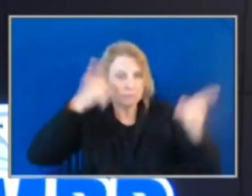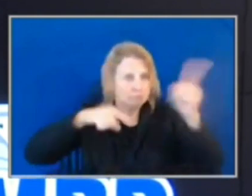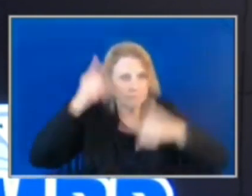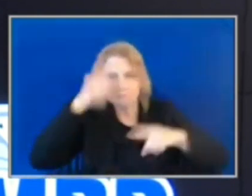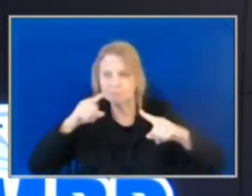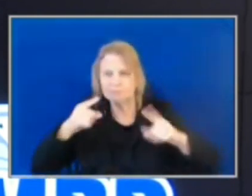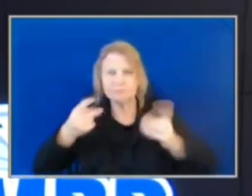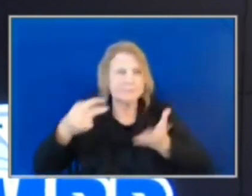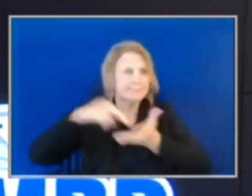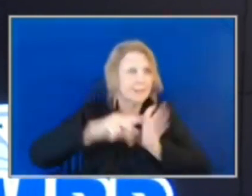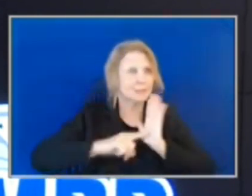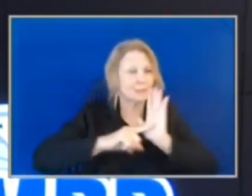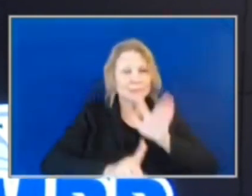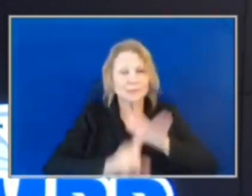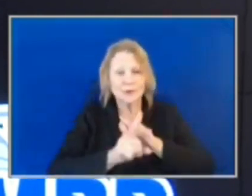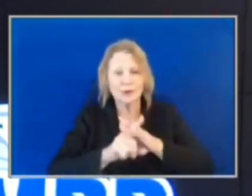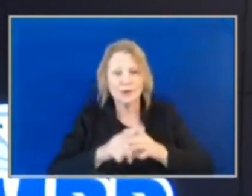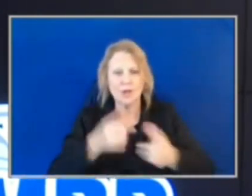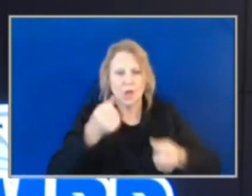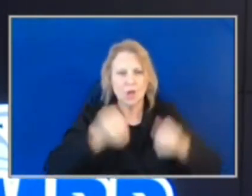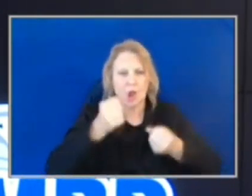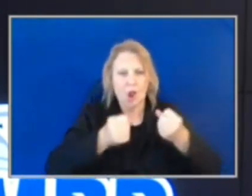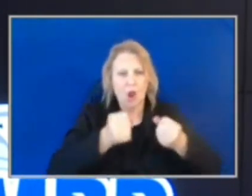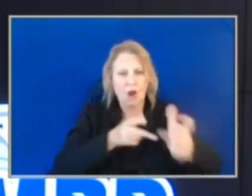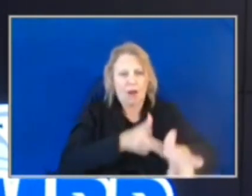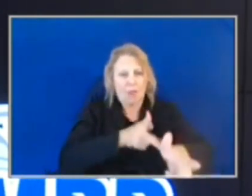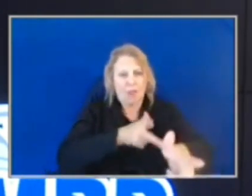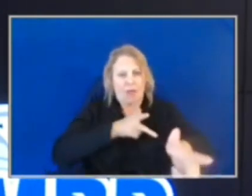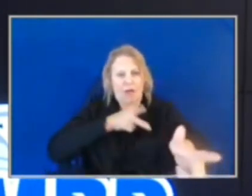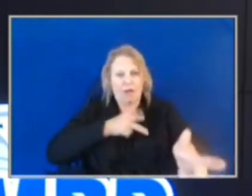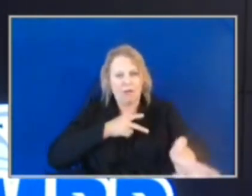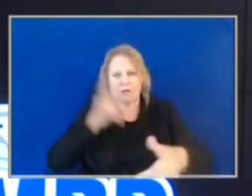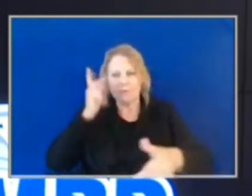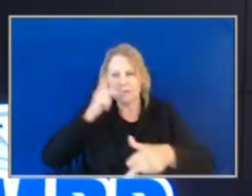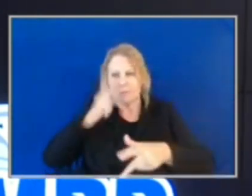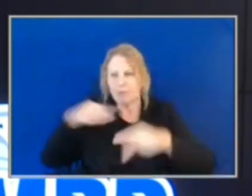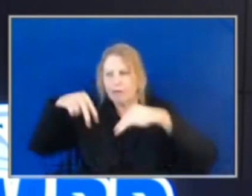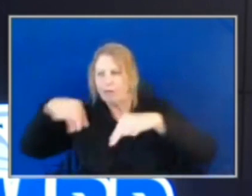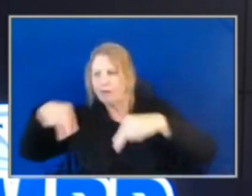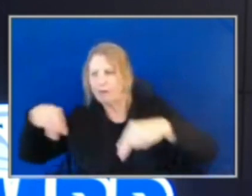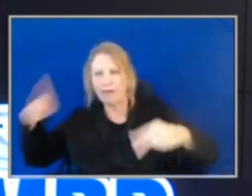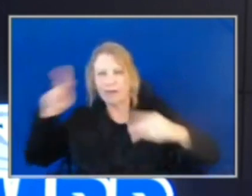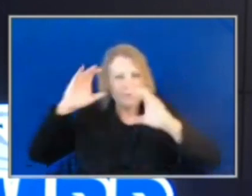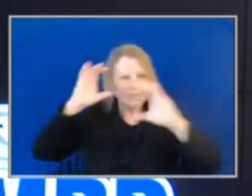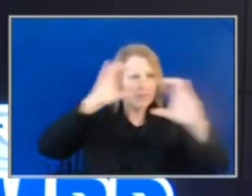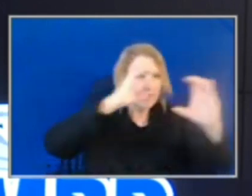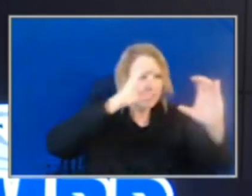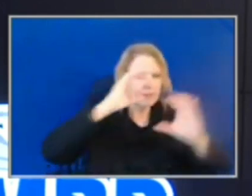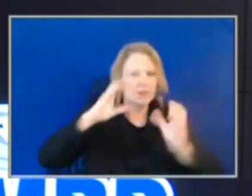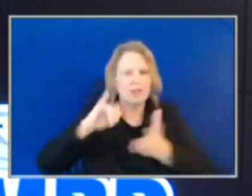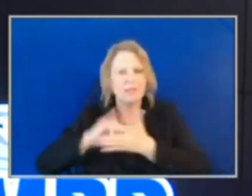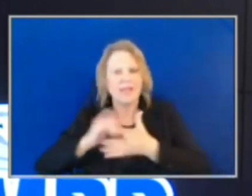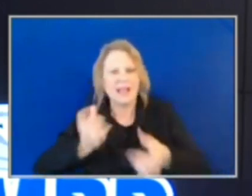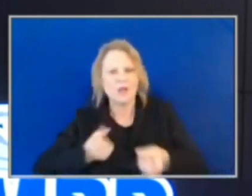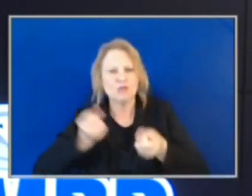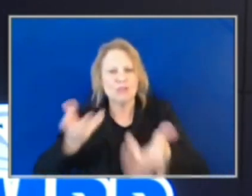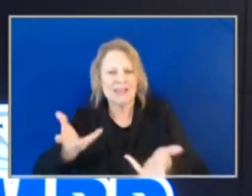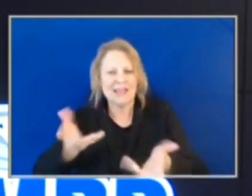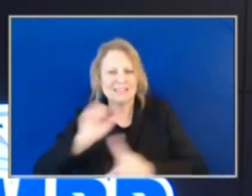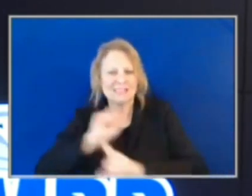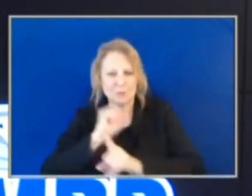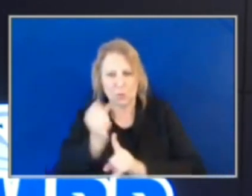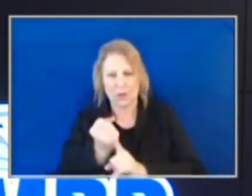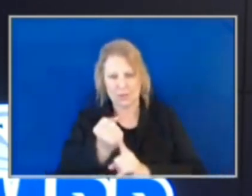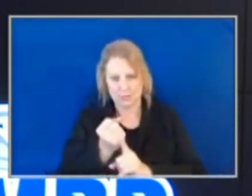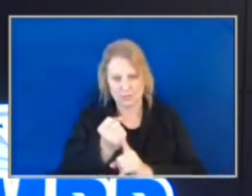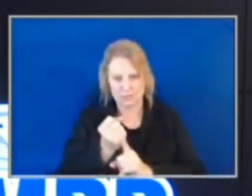have cars that are blockers, folks that are out of their cars filming, and a lot of times that creates a situation where the people doing